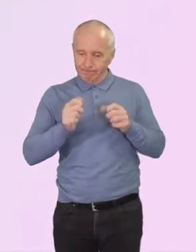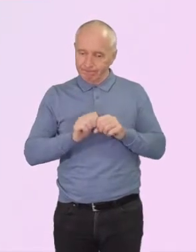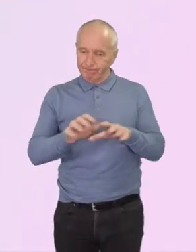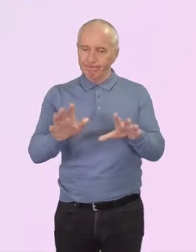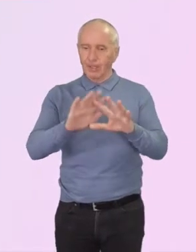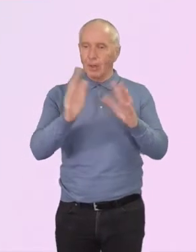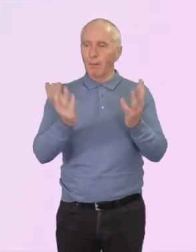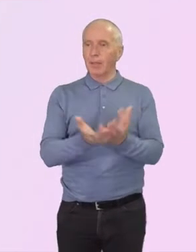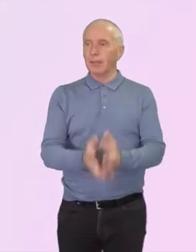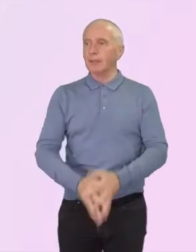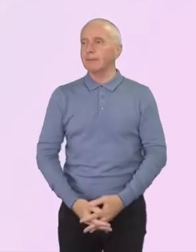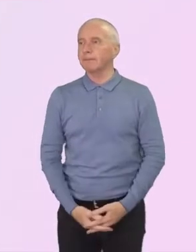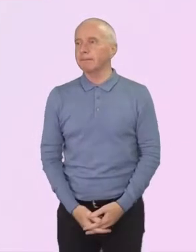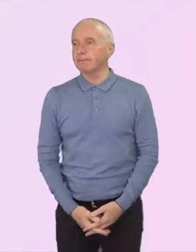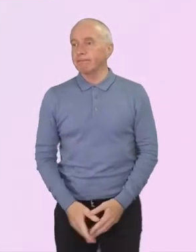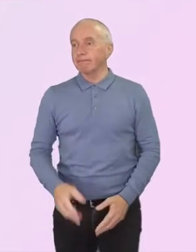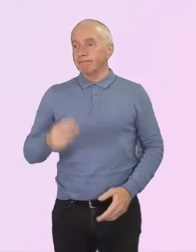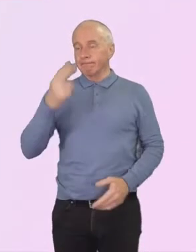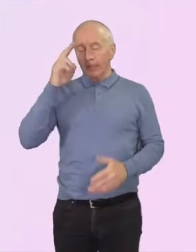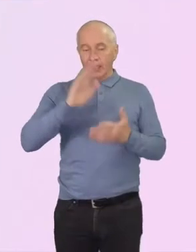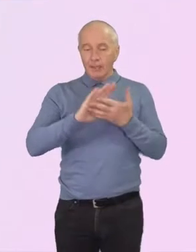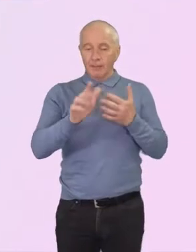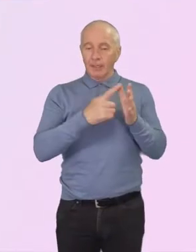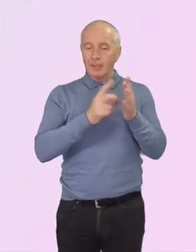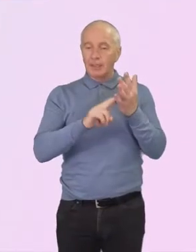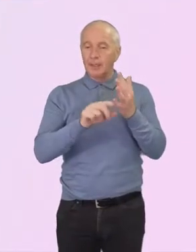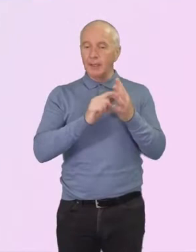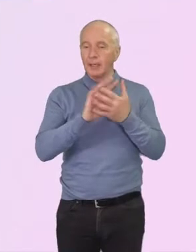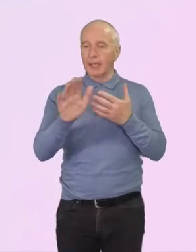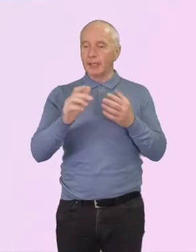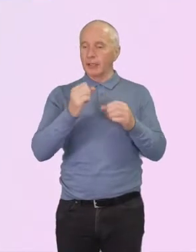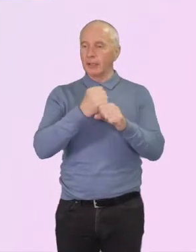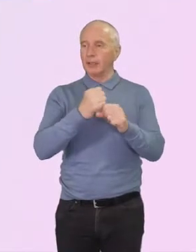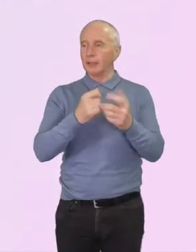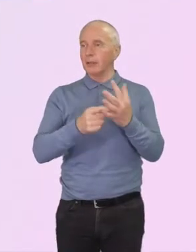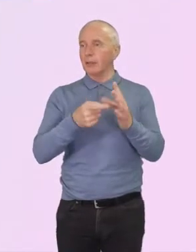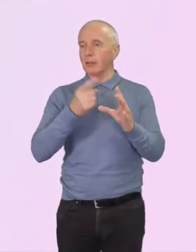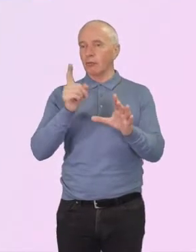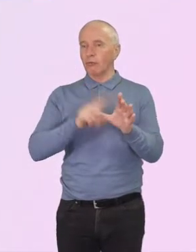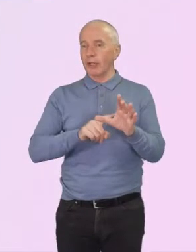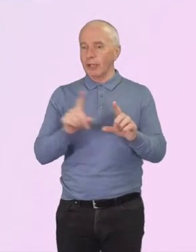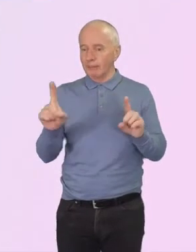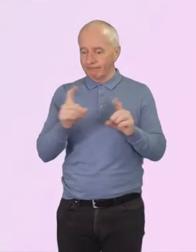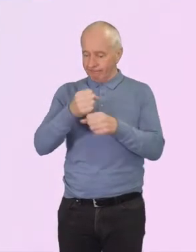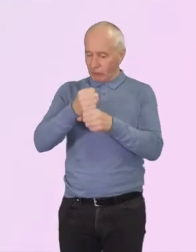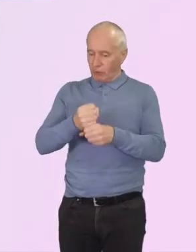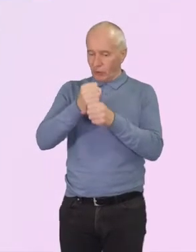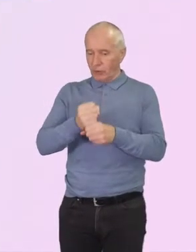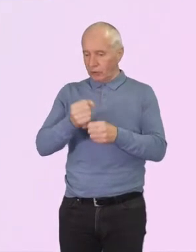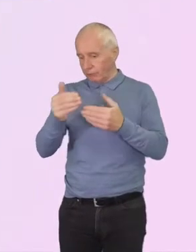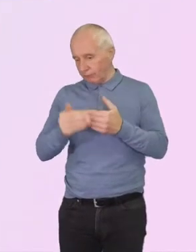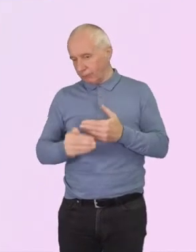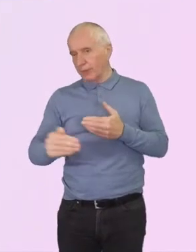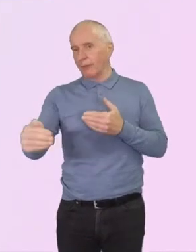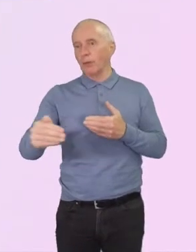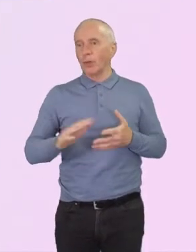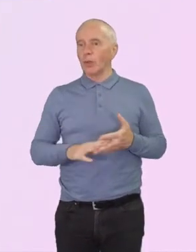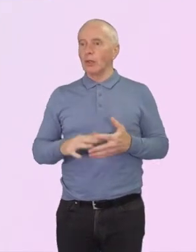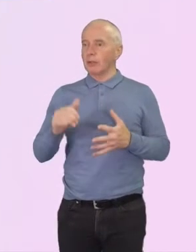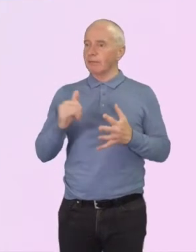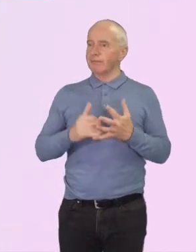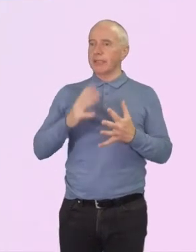Hello my name is Hannah Gray and I'm going to talk about the journey that our church has been on to receive our Silver EcoChurch Award